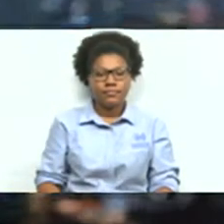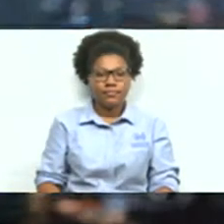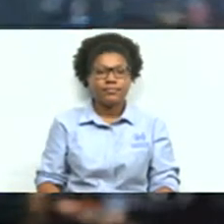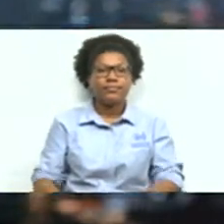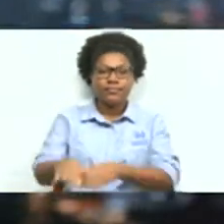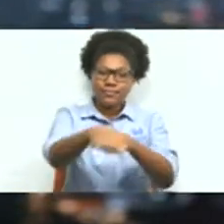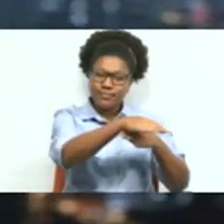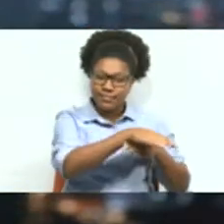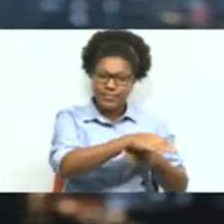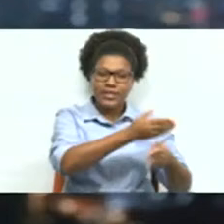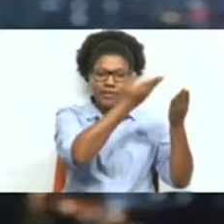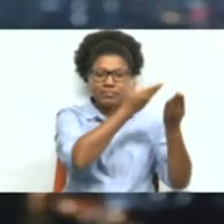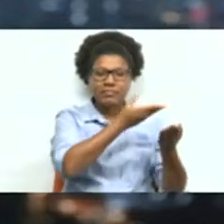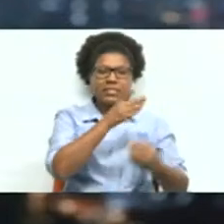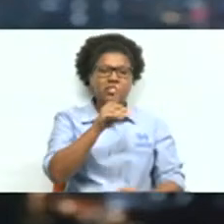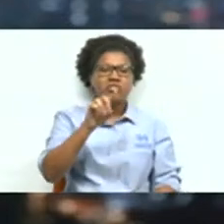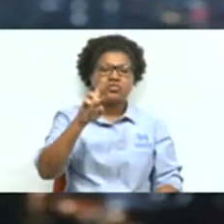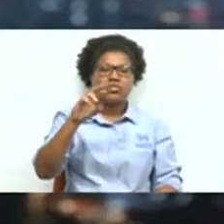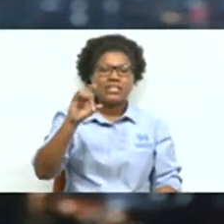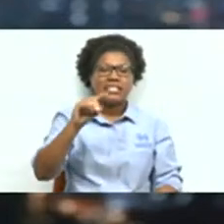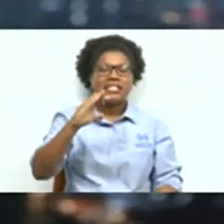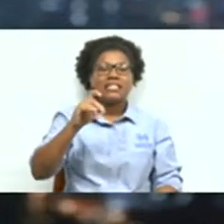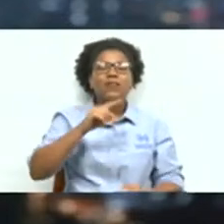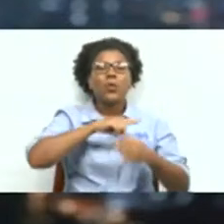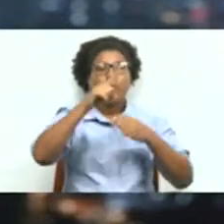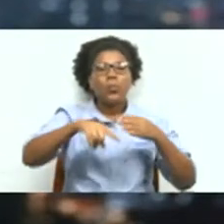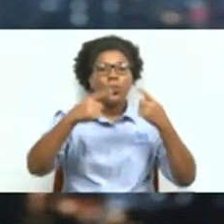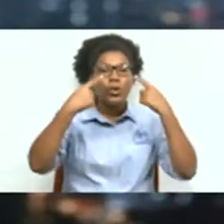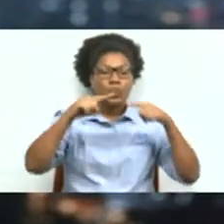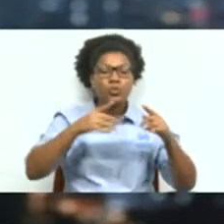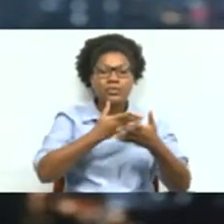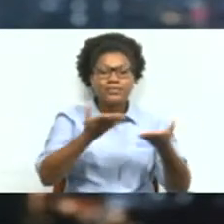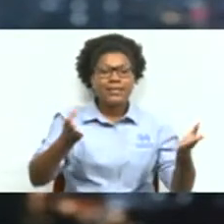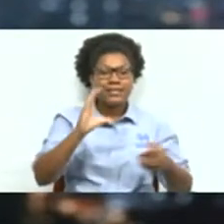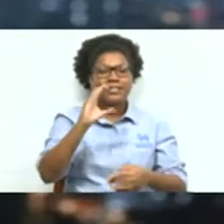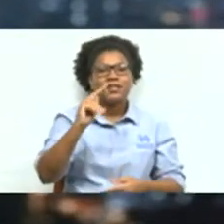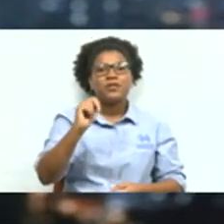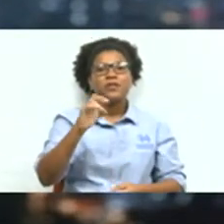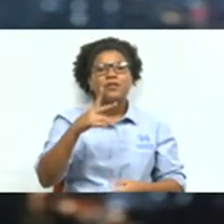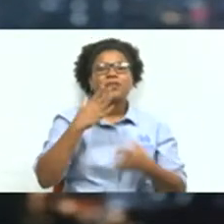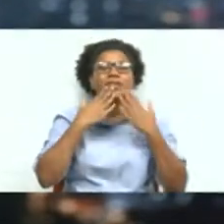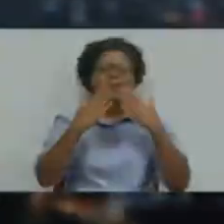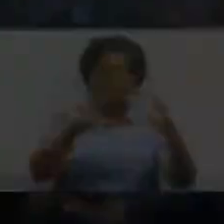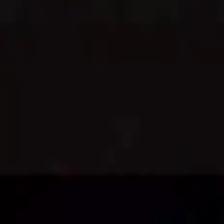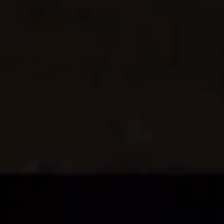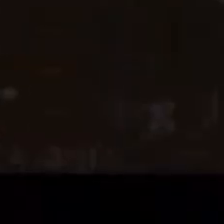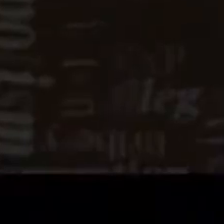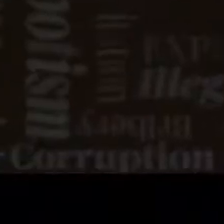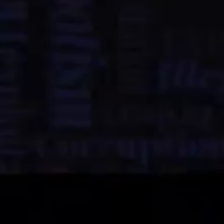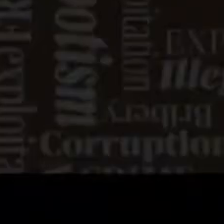Good evening, I'm Doris Polo and this is The Weekend News here on CNC3. Thank you so much for joining us.